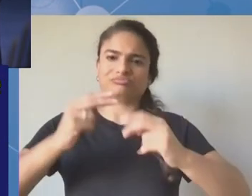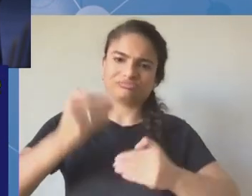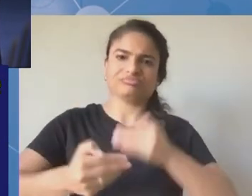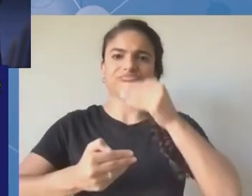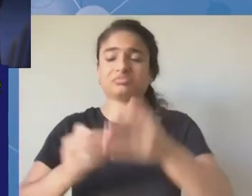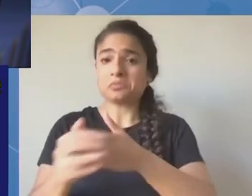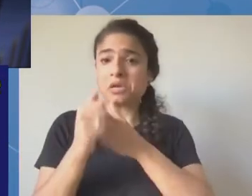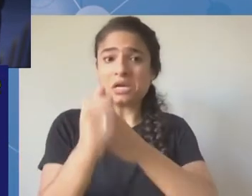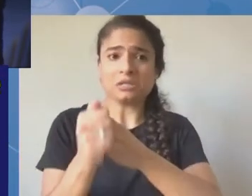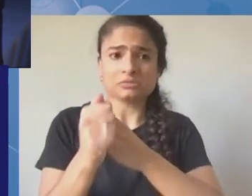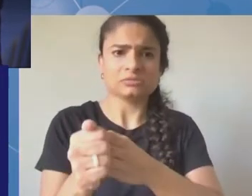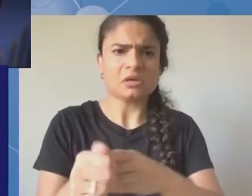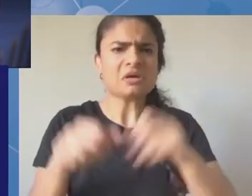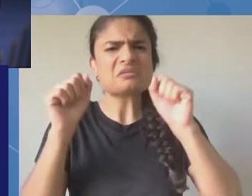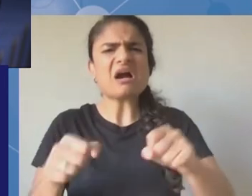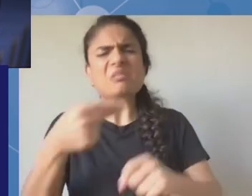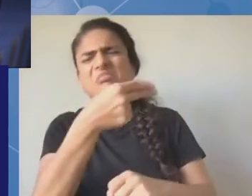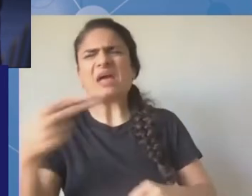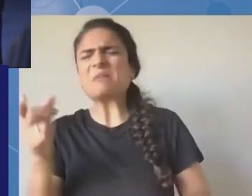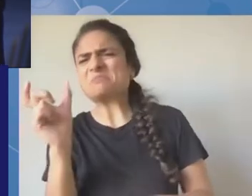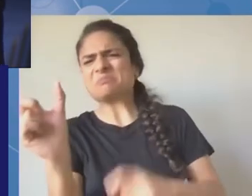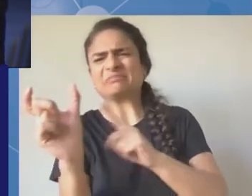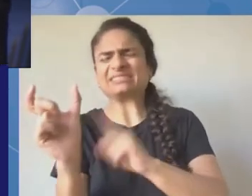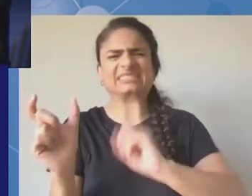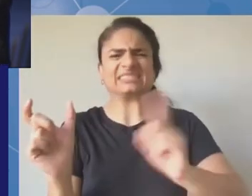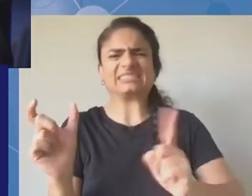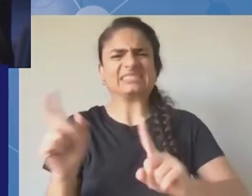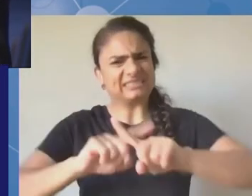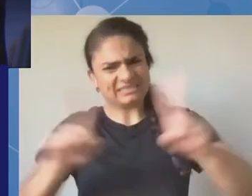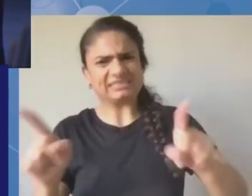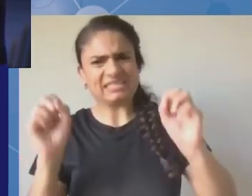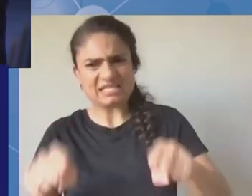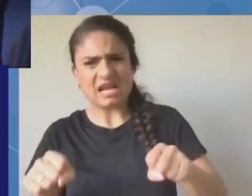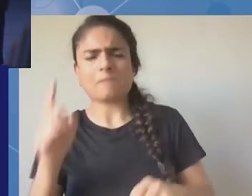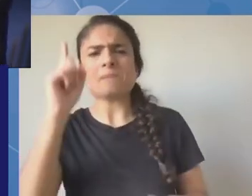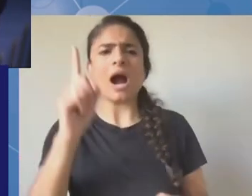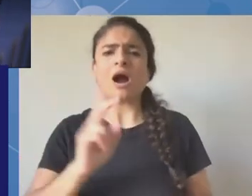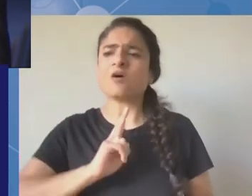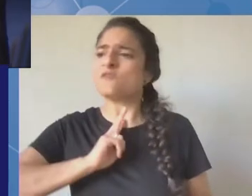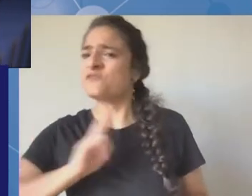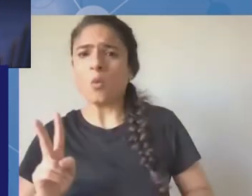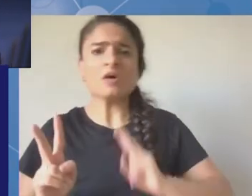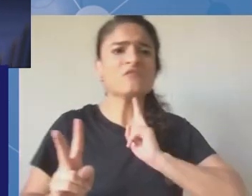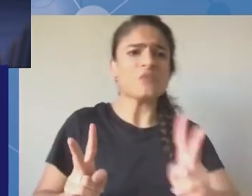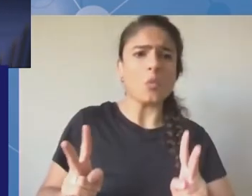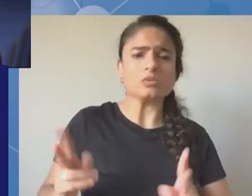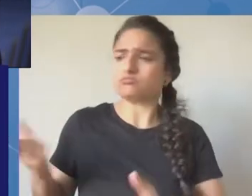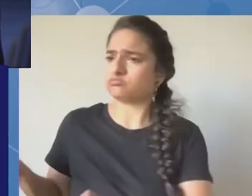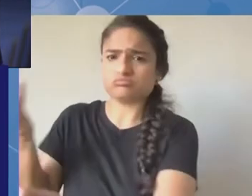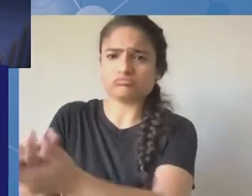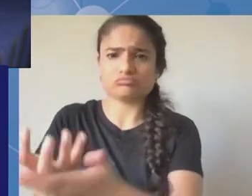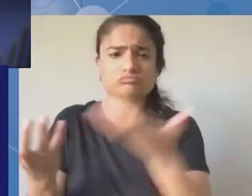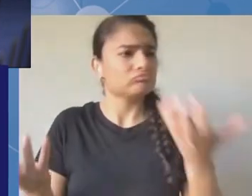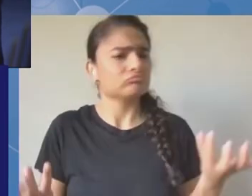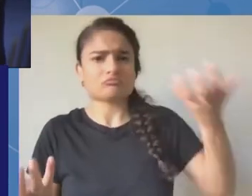to make these voices heard and my my urge is to all those that think that this is going to be the end of the